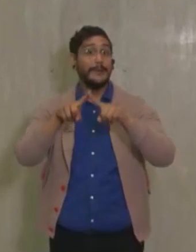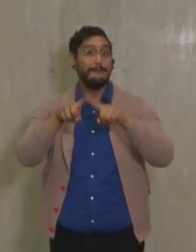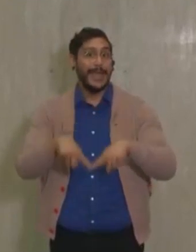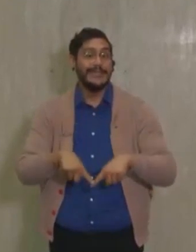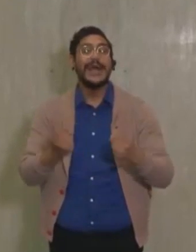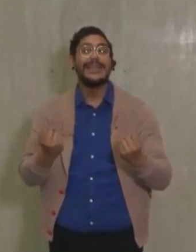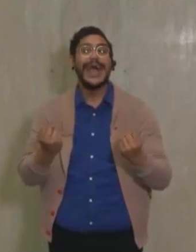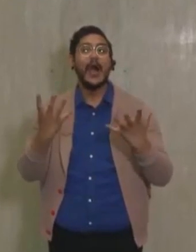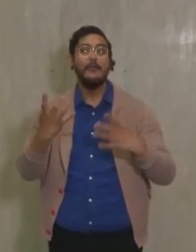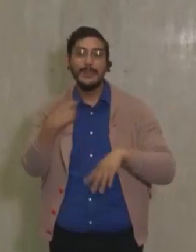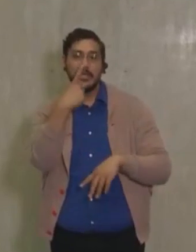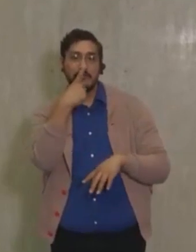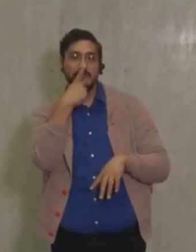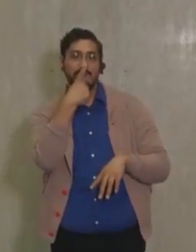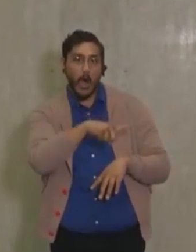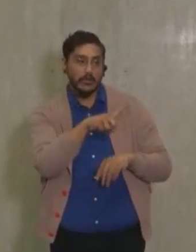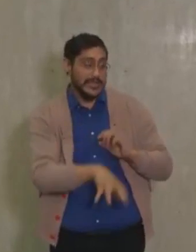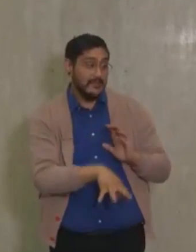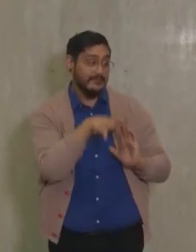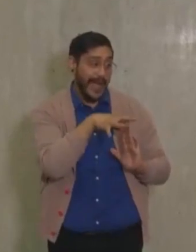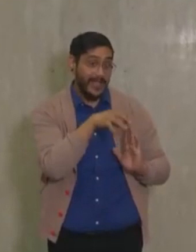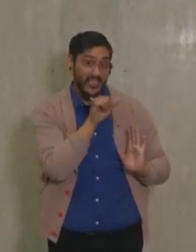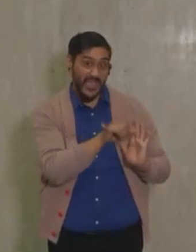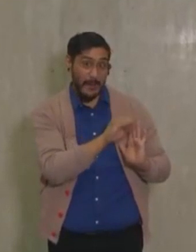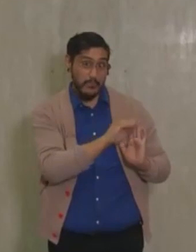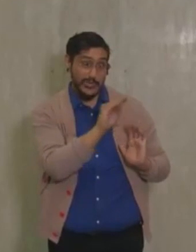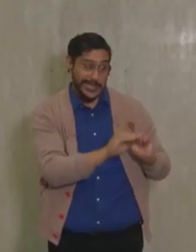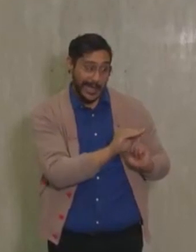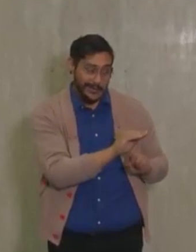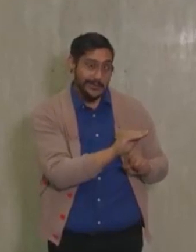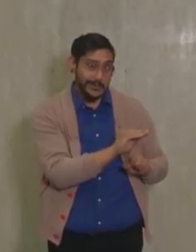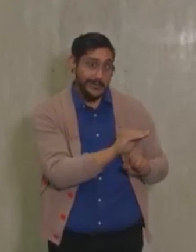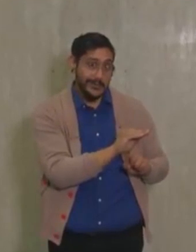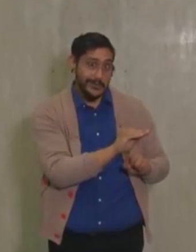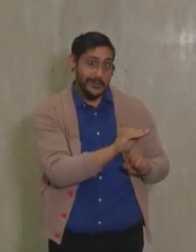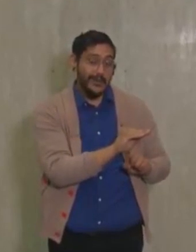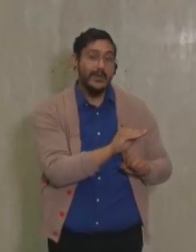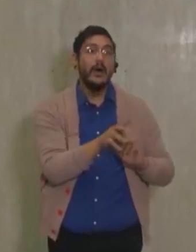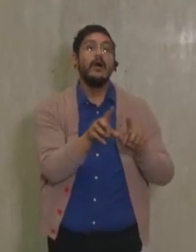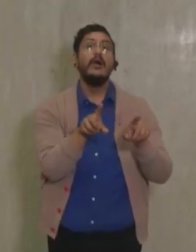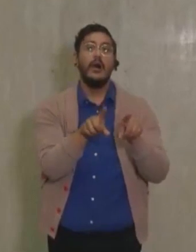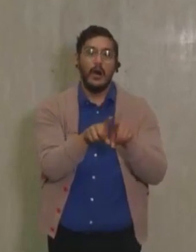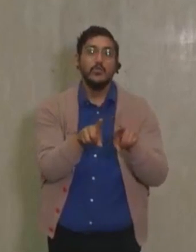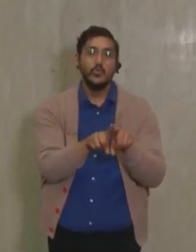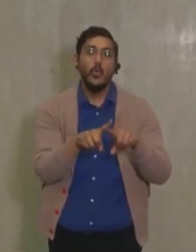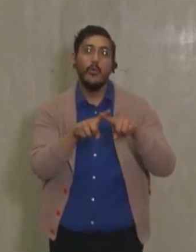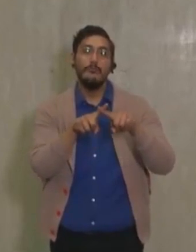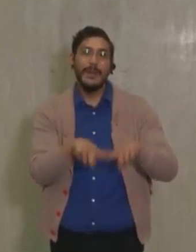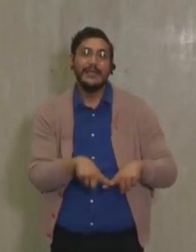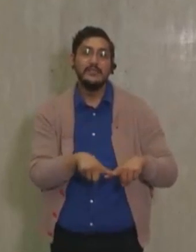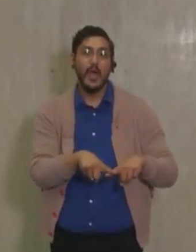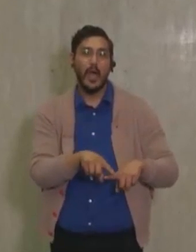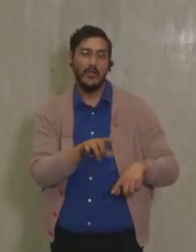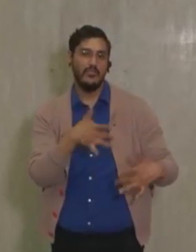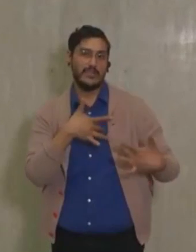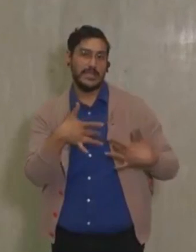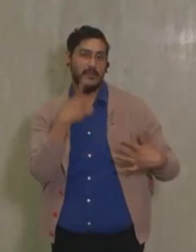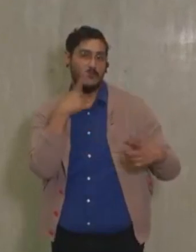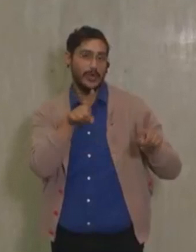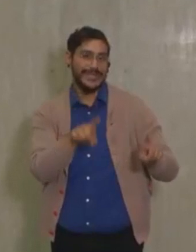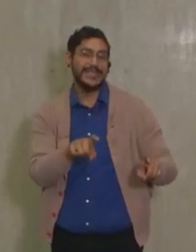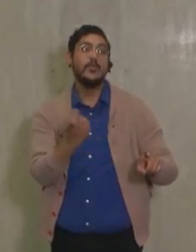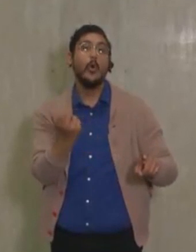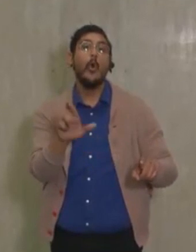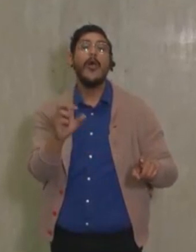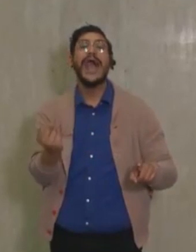the false positive rate or the specificity of the test, as well as based on the sensitivity of the test or the false